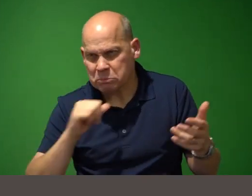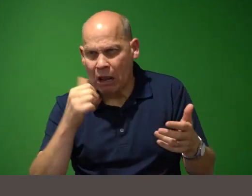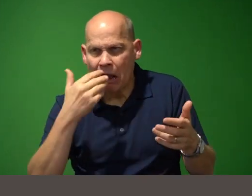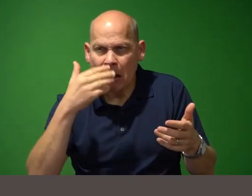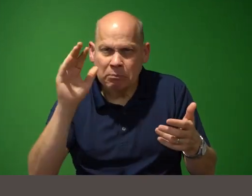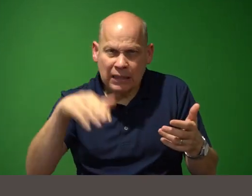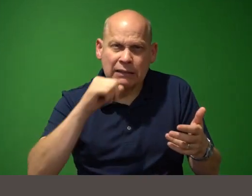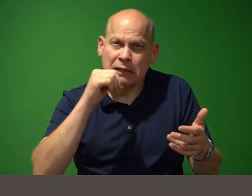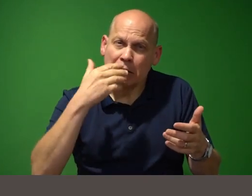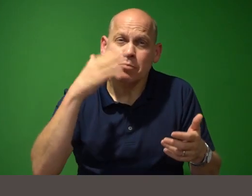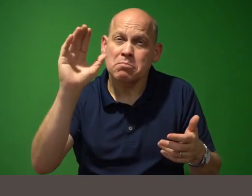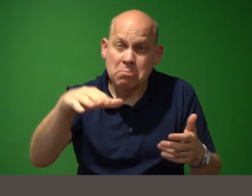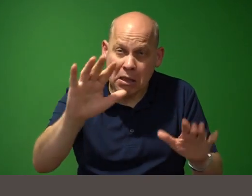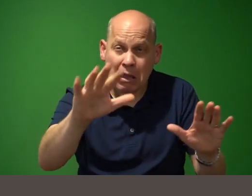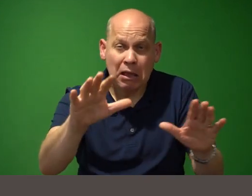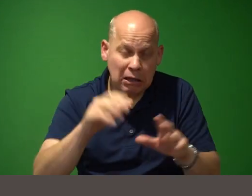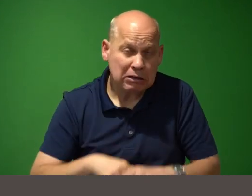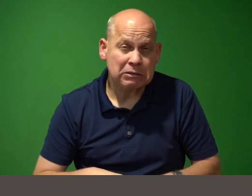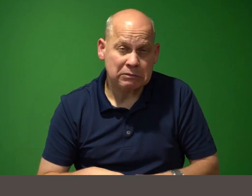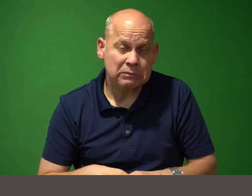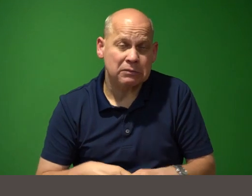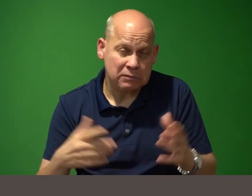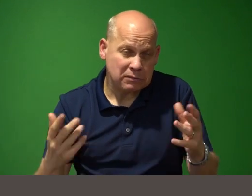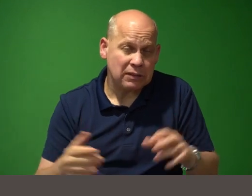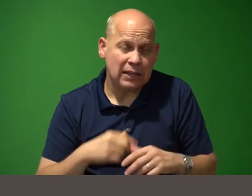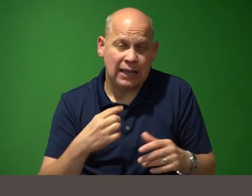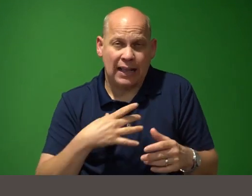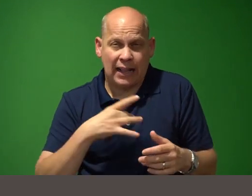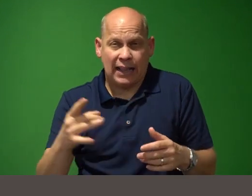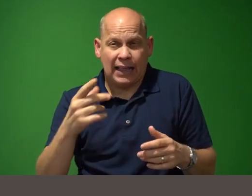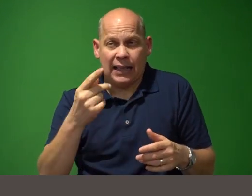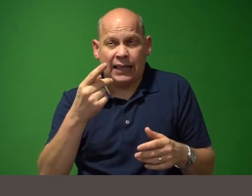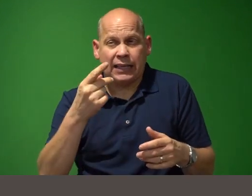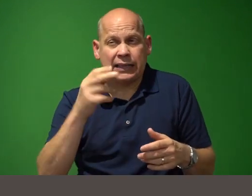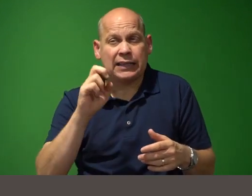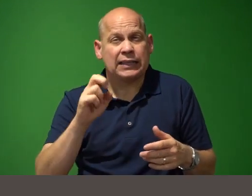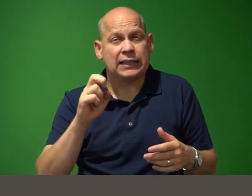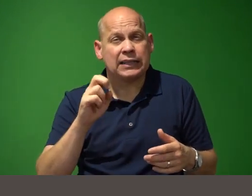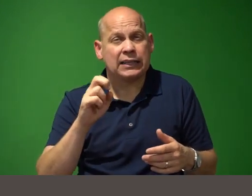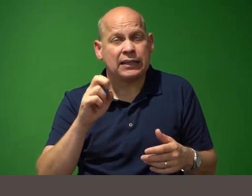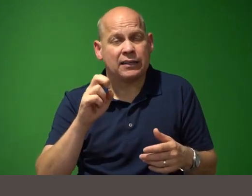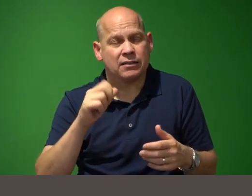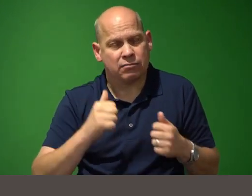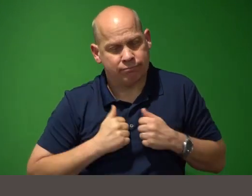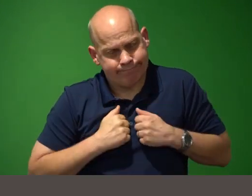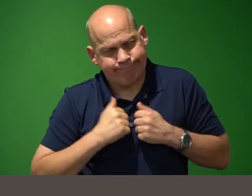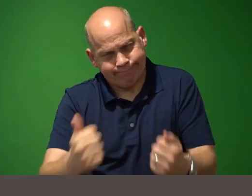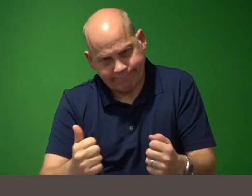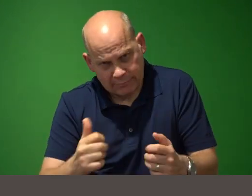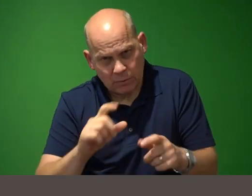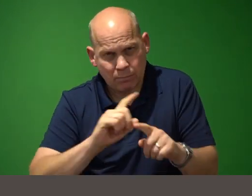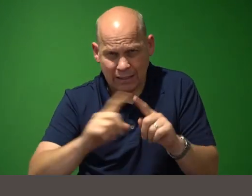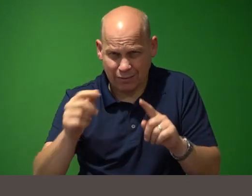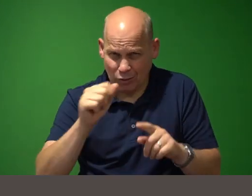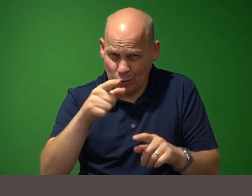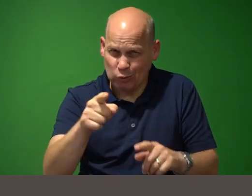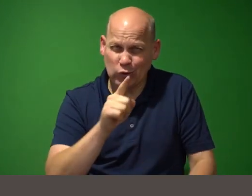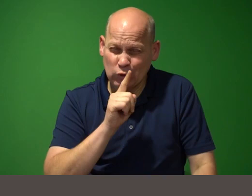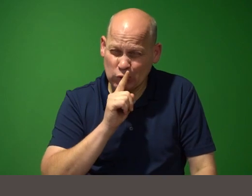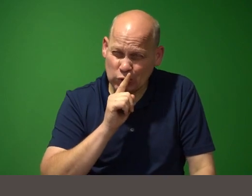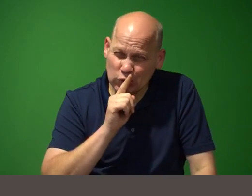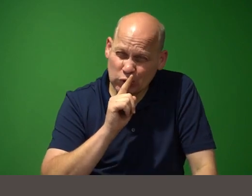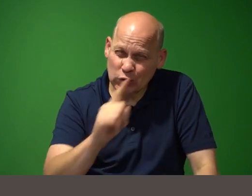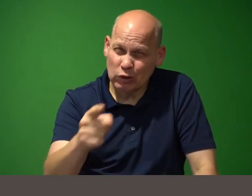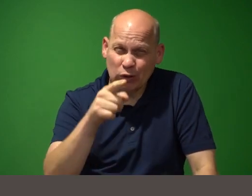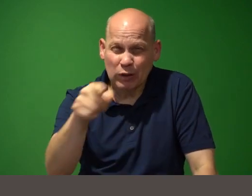i like you know i like the um the assertiveness there but are you sure there's only four